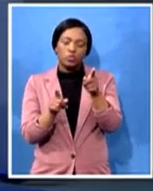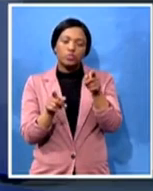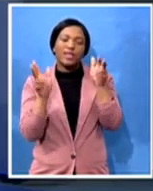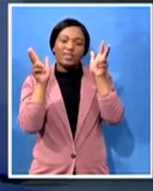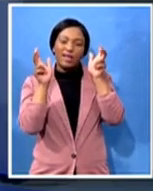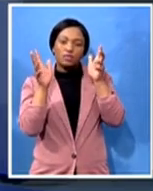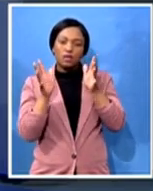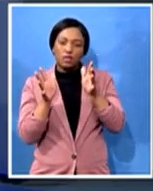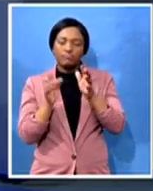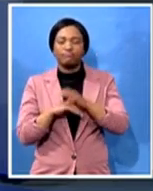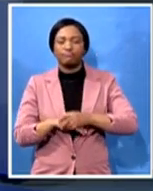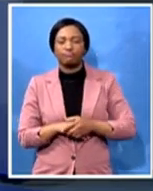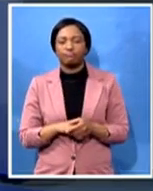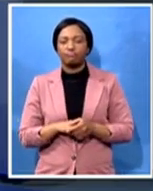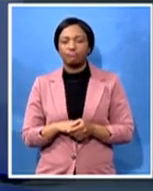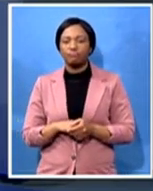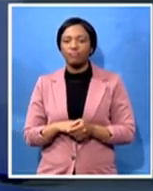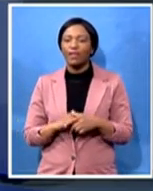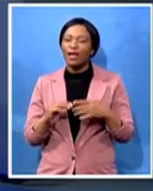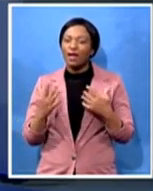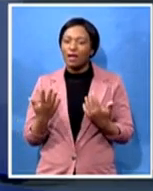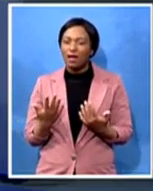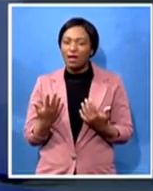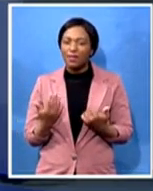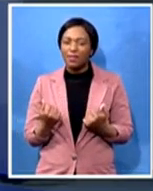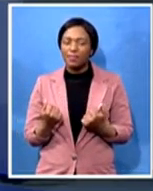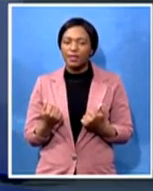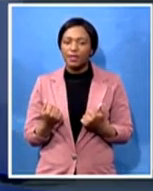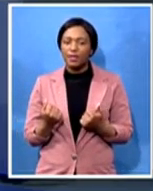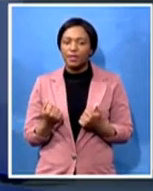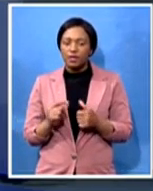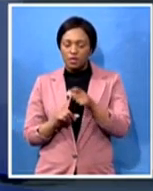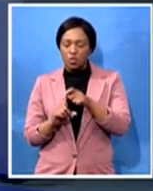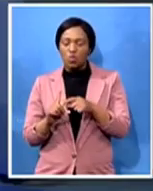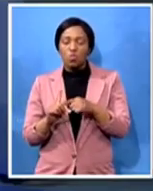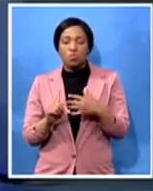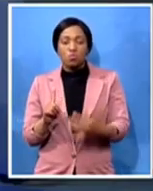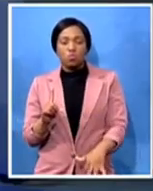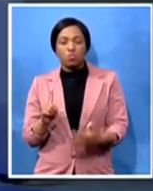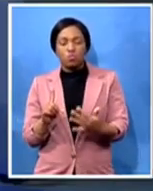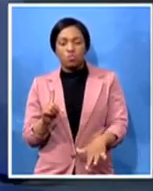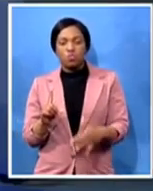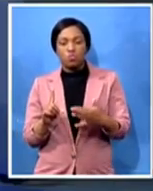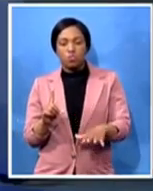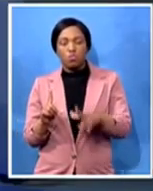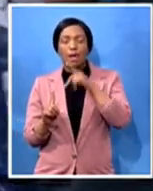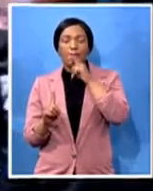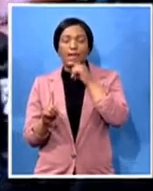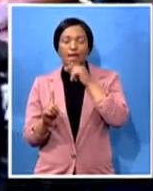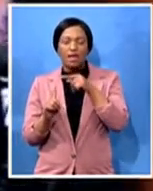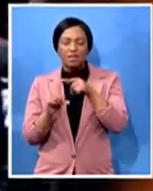um a man of integrity has left us um